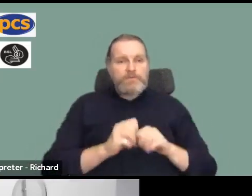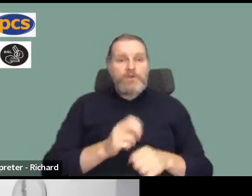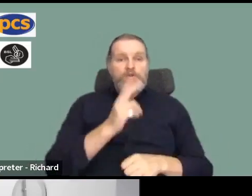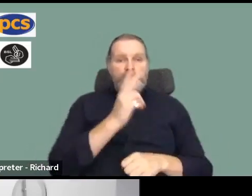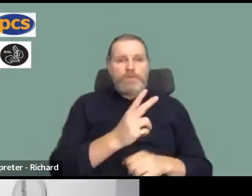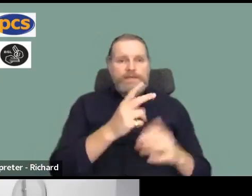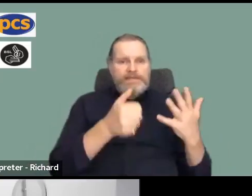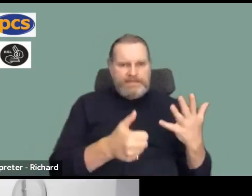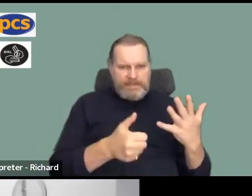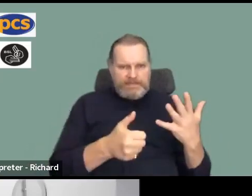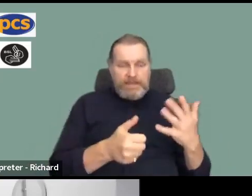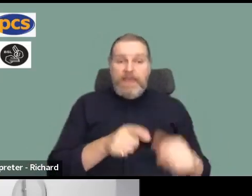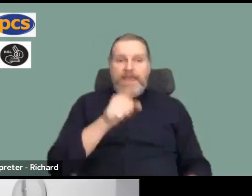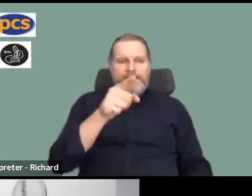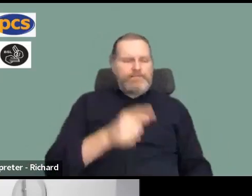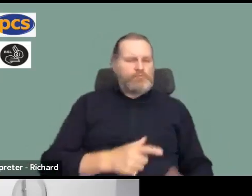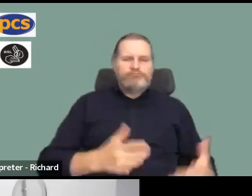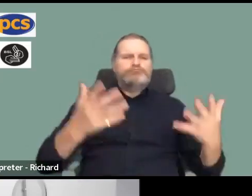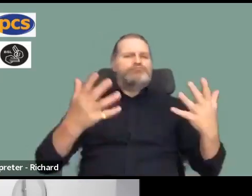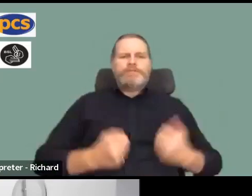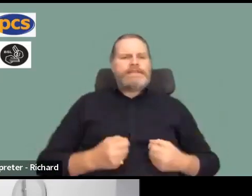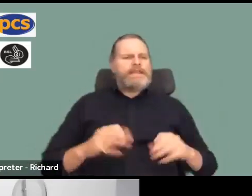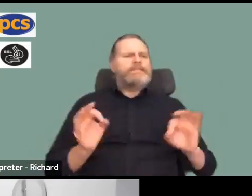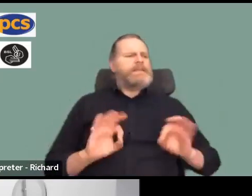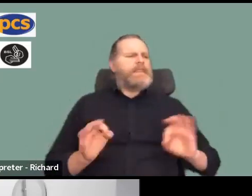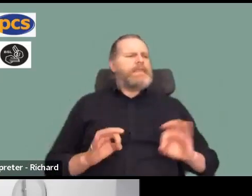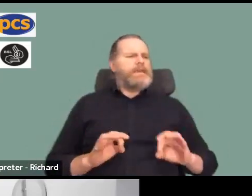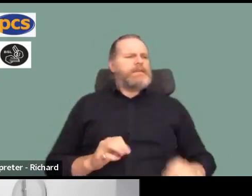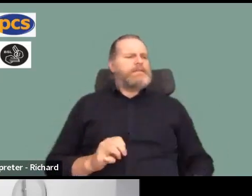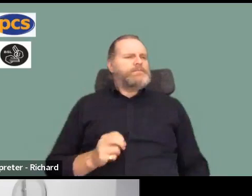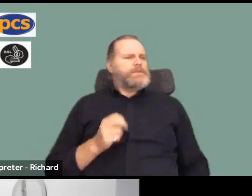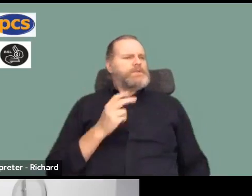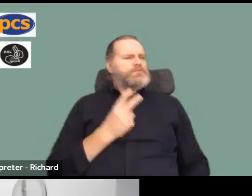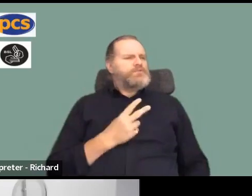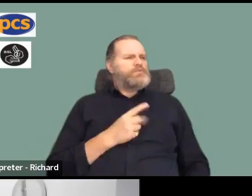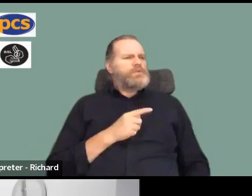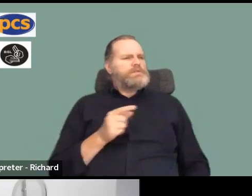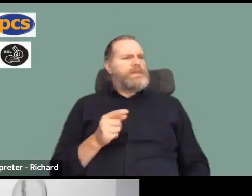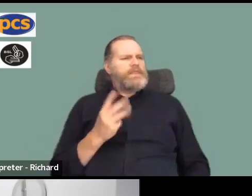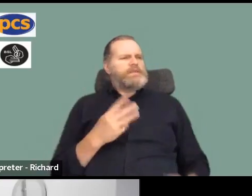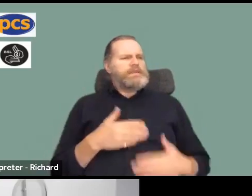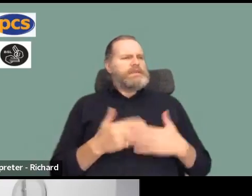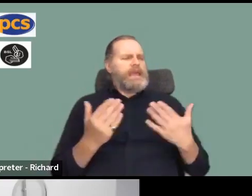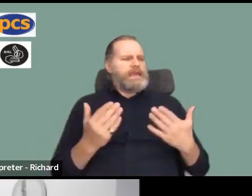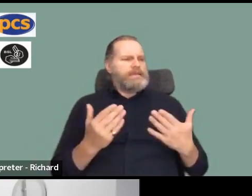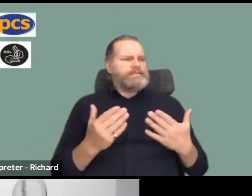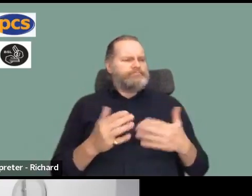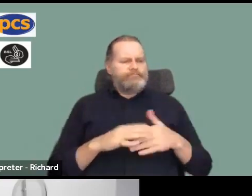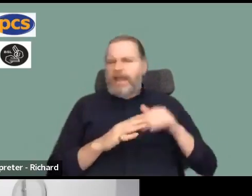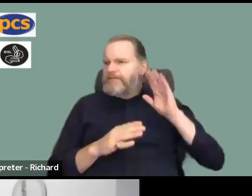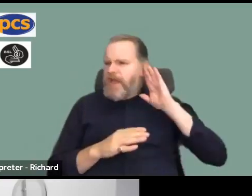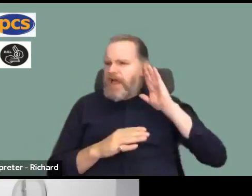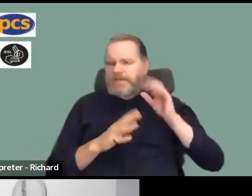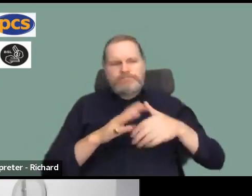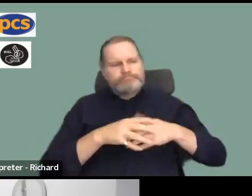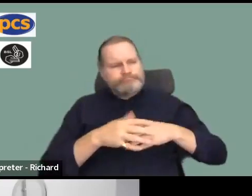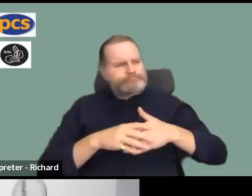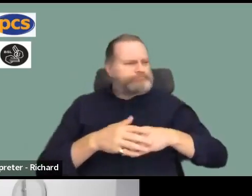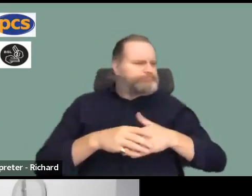had a ballot paper after two or three days after the 26th of September don't just sit and wonder